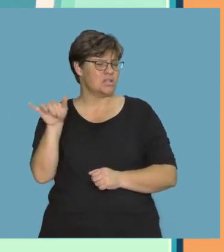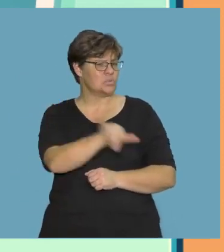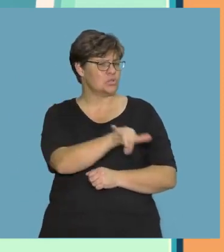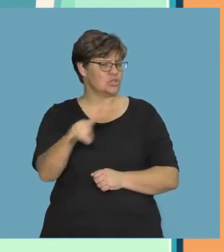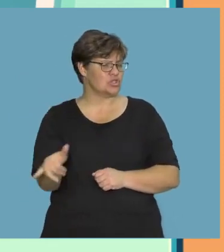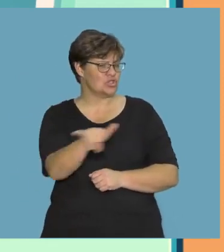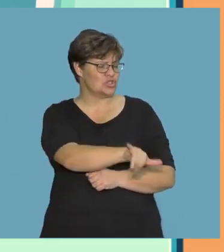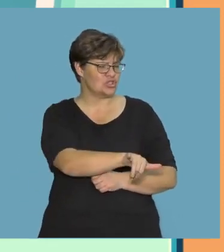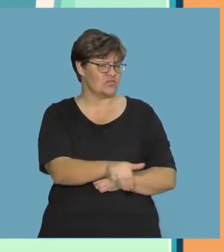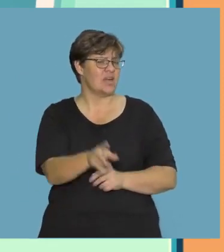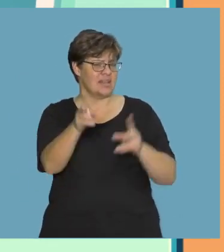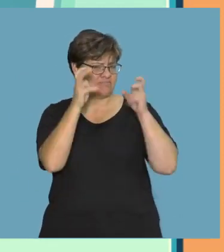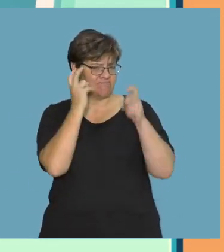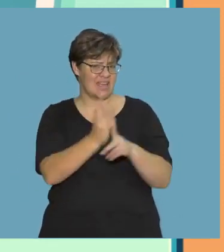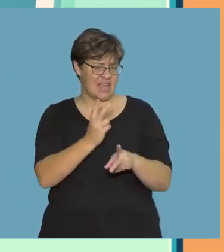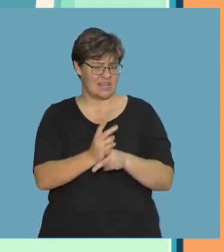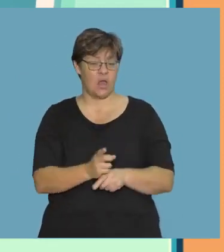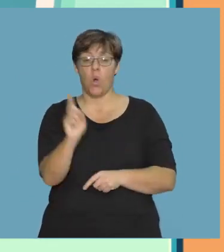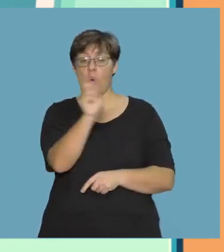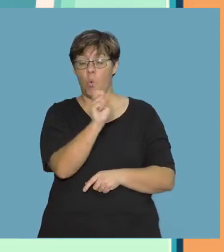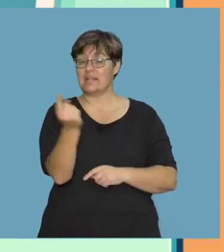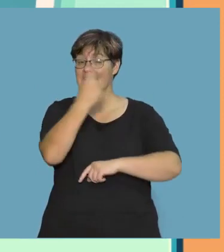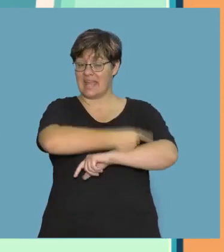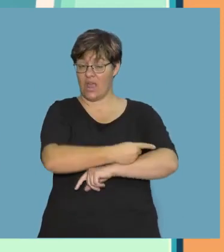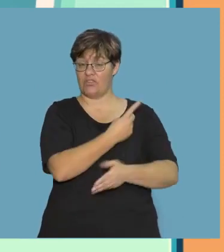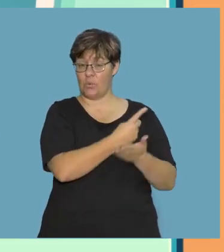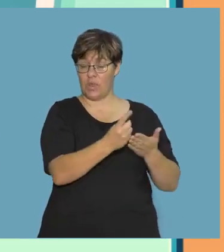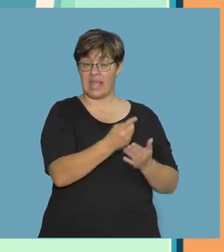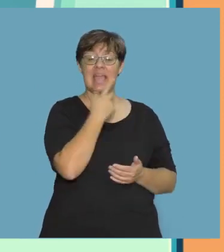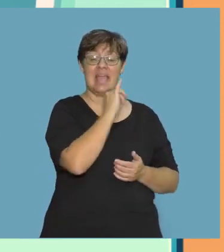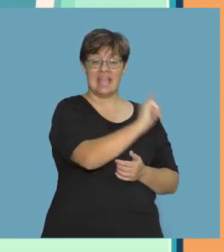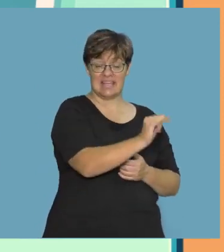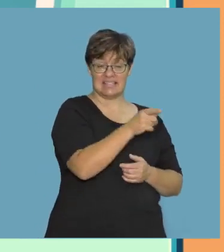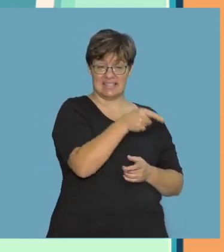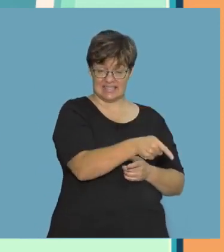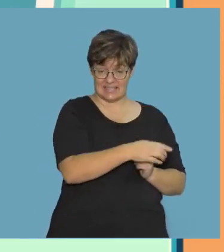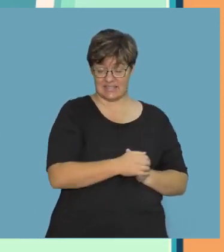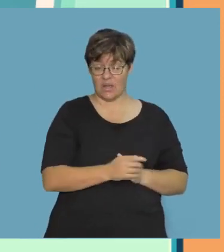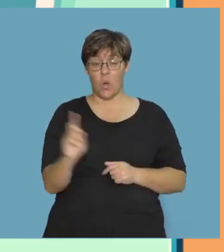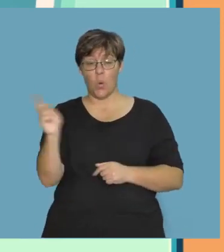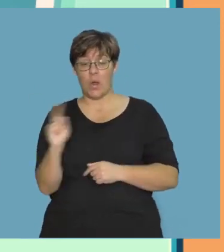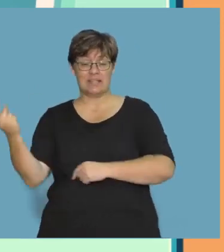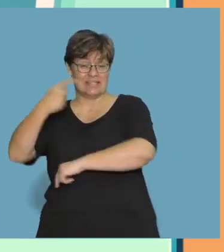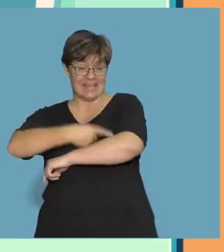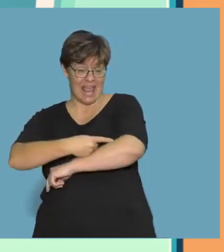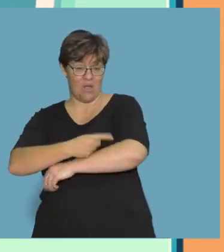again. Listen What day of the week is it? What day of the week was it?